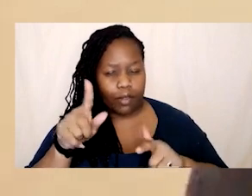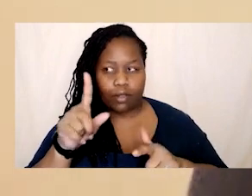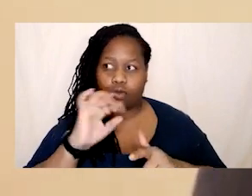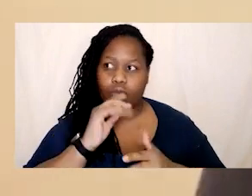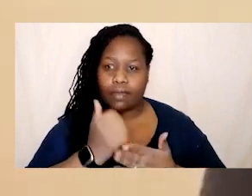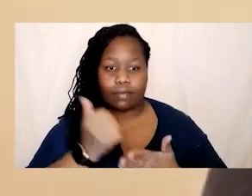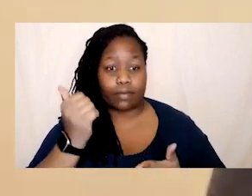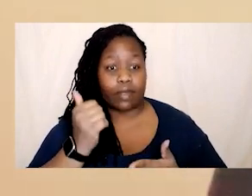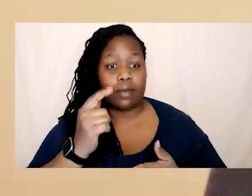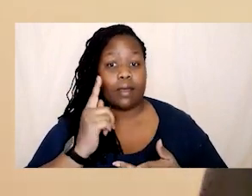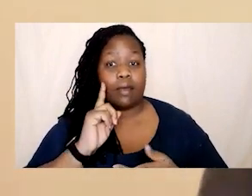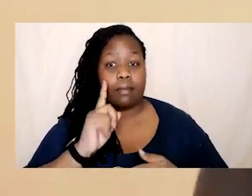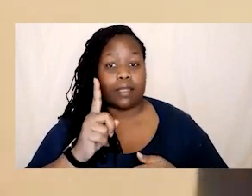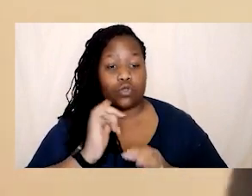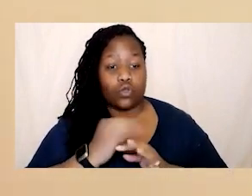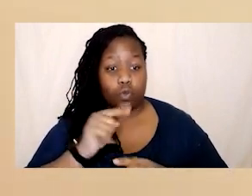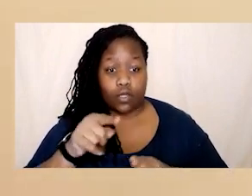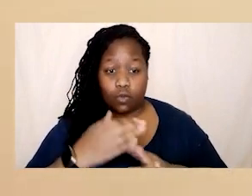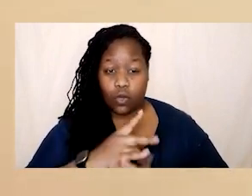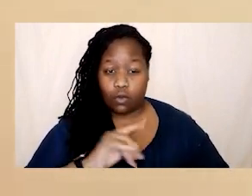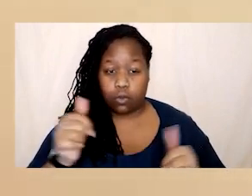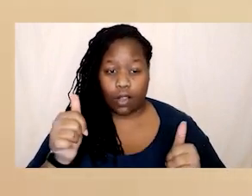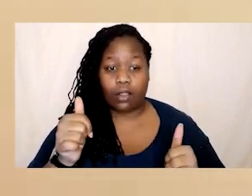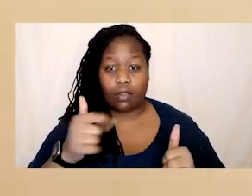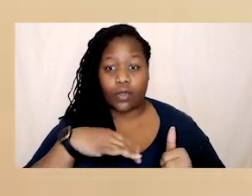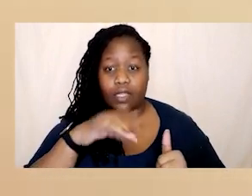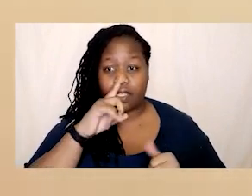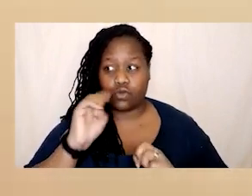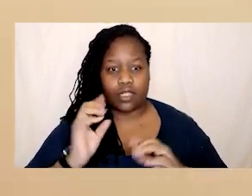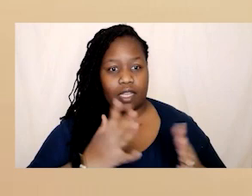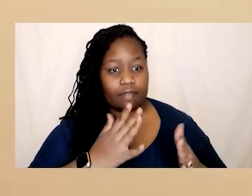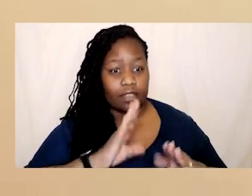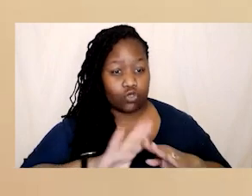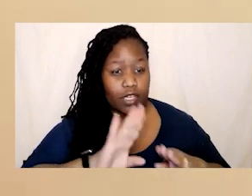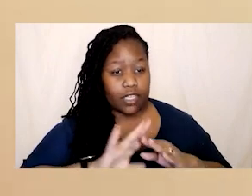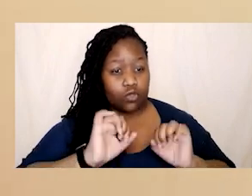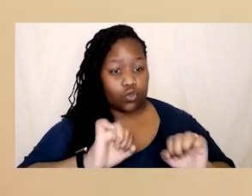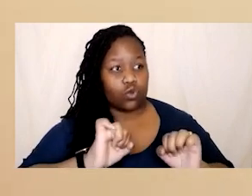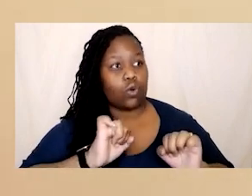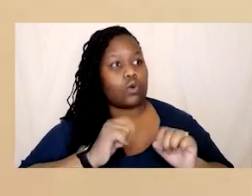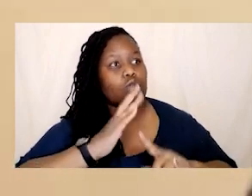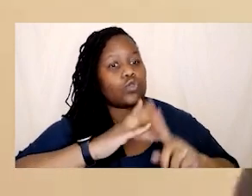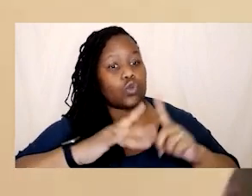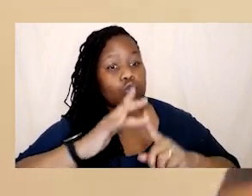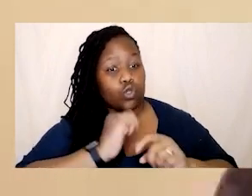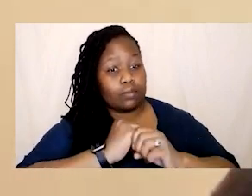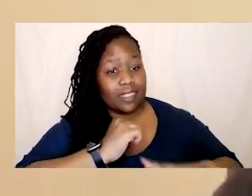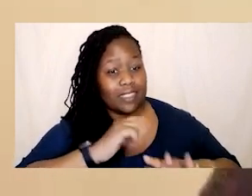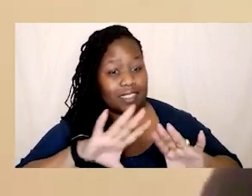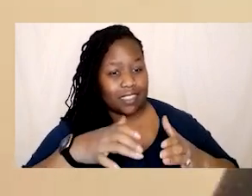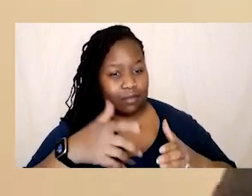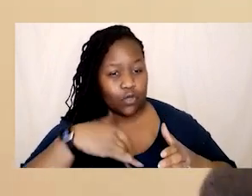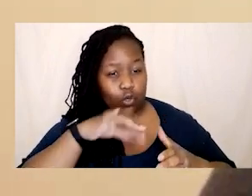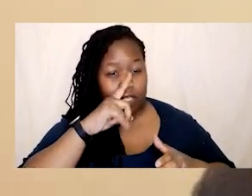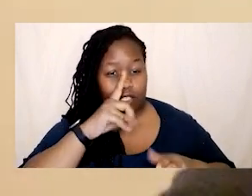do this work genuinely we need to deliver training to your social media team you need to practice what you